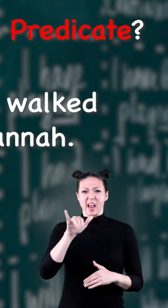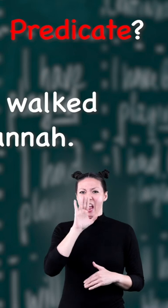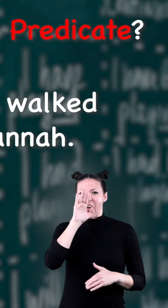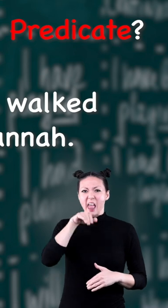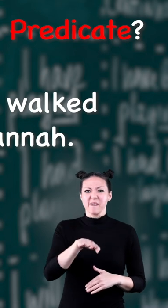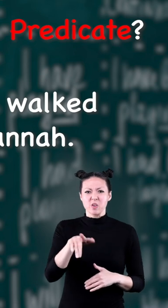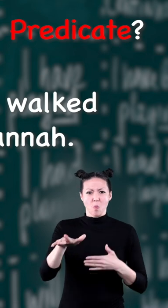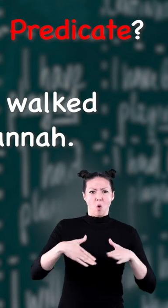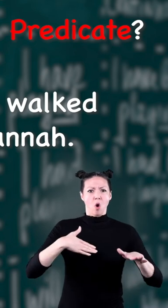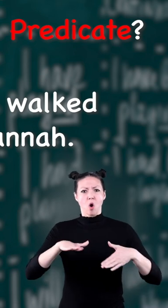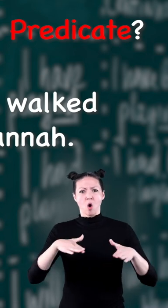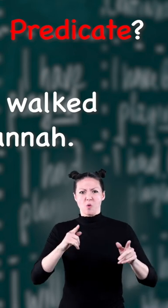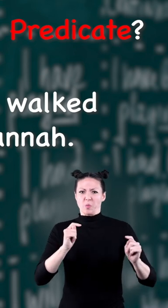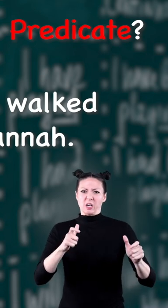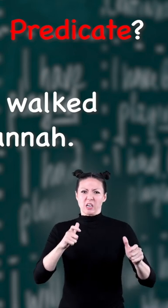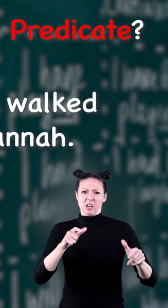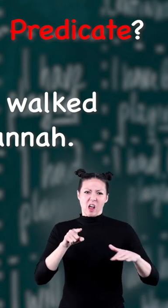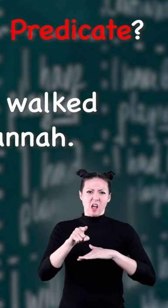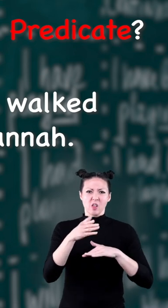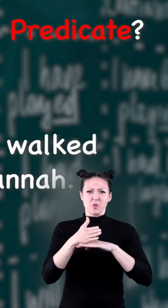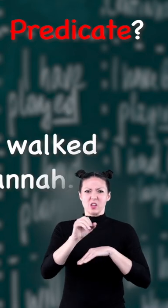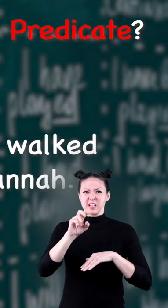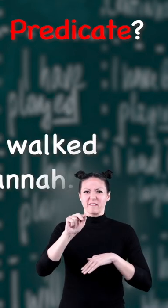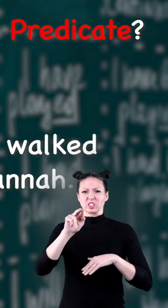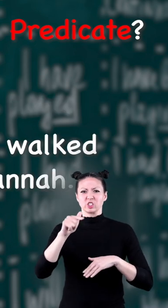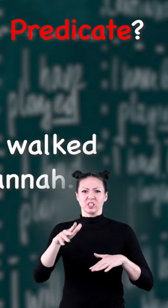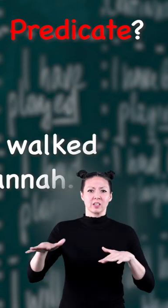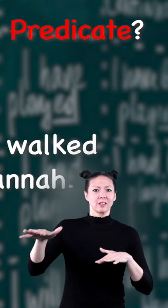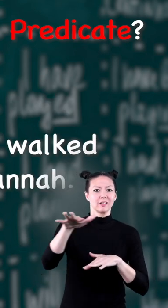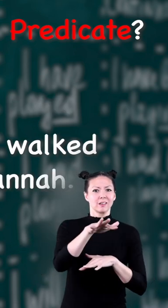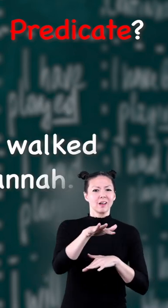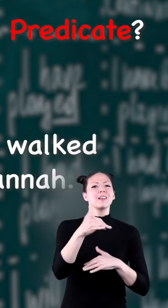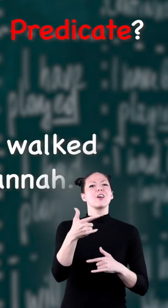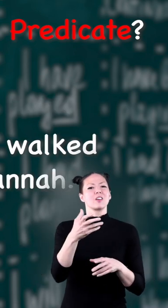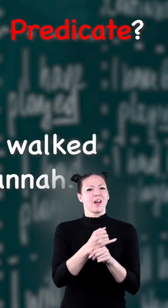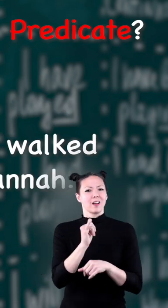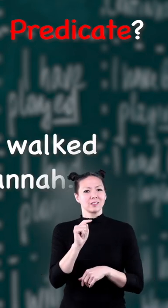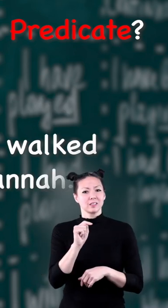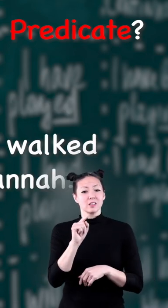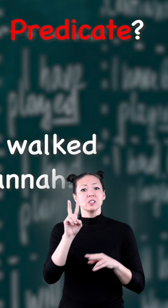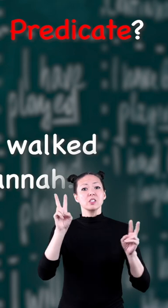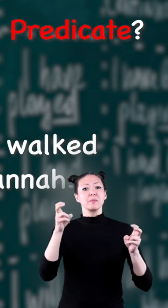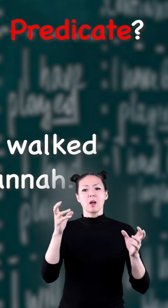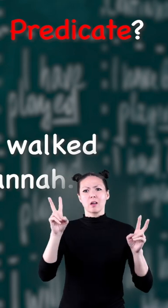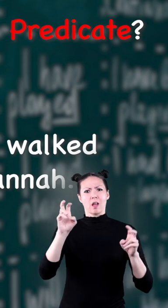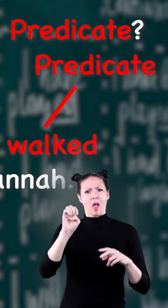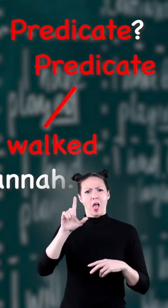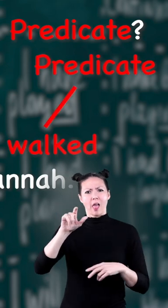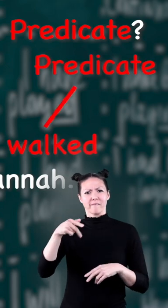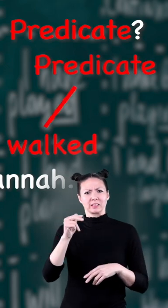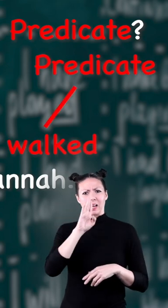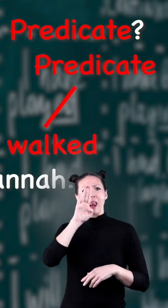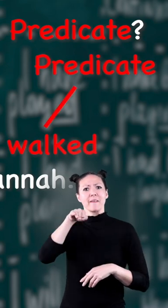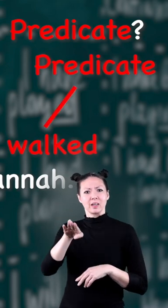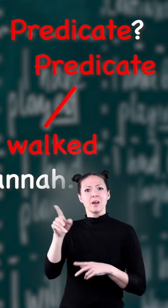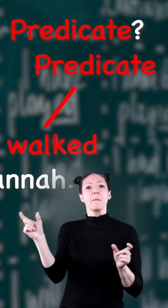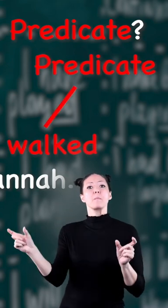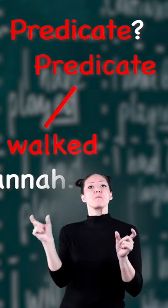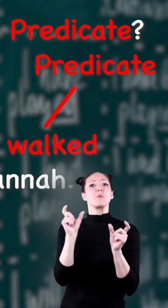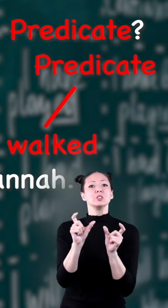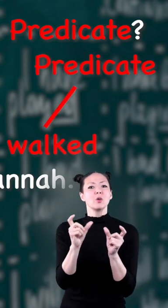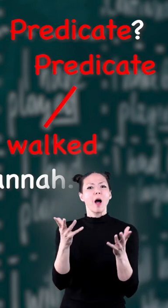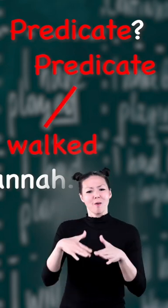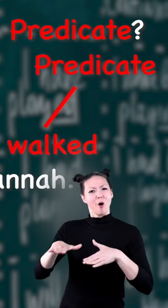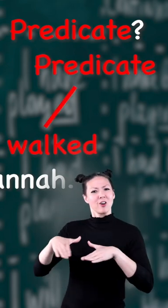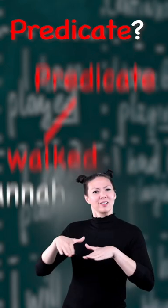walked quickly across the savannah yep you got it the subject is elephant and the predicate or